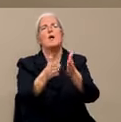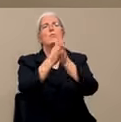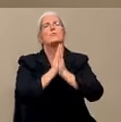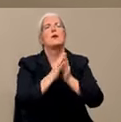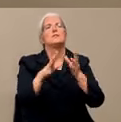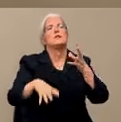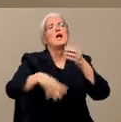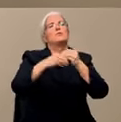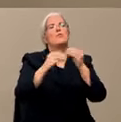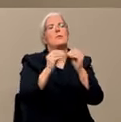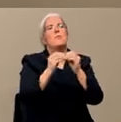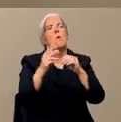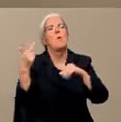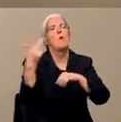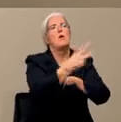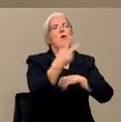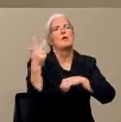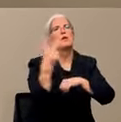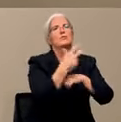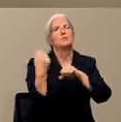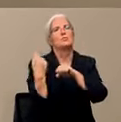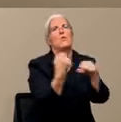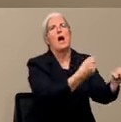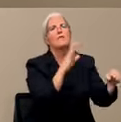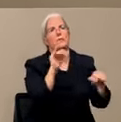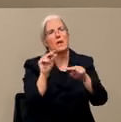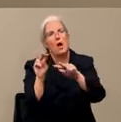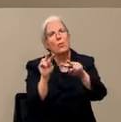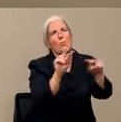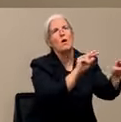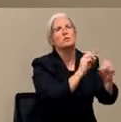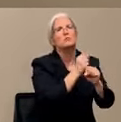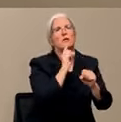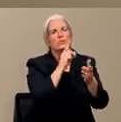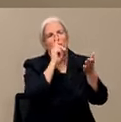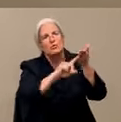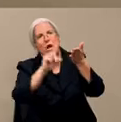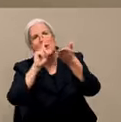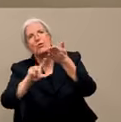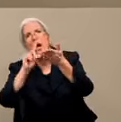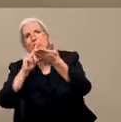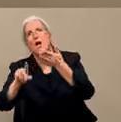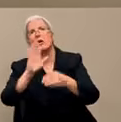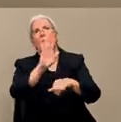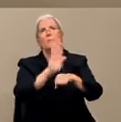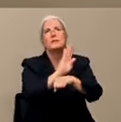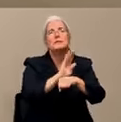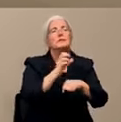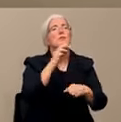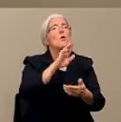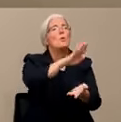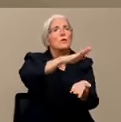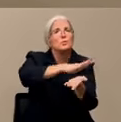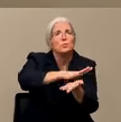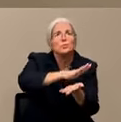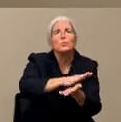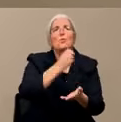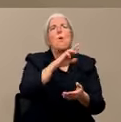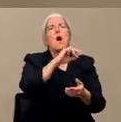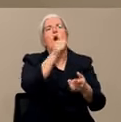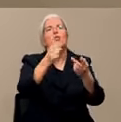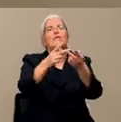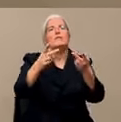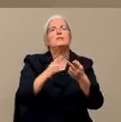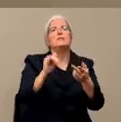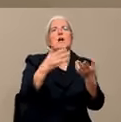that is dedicated to going around the county and checking on any of the businesses, schools, other things that are, other facilities that are